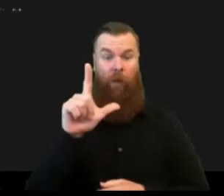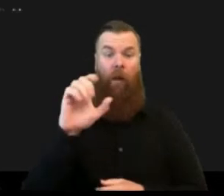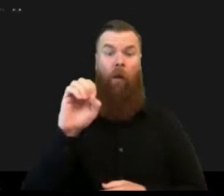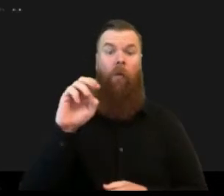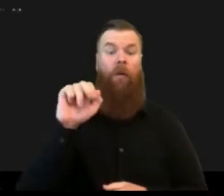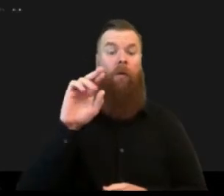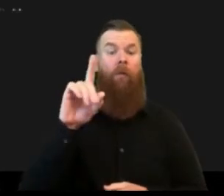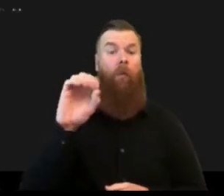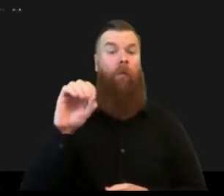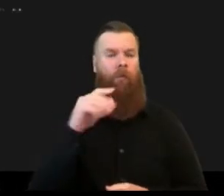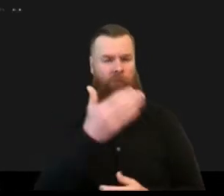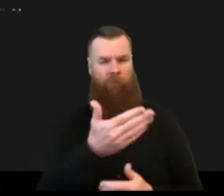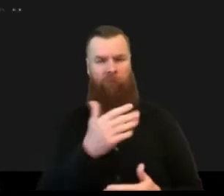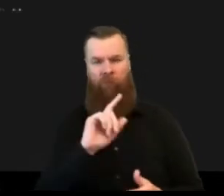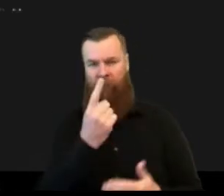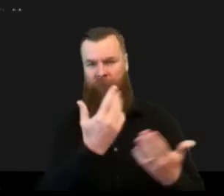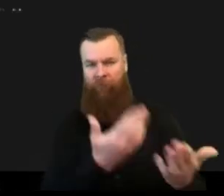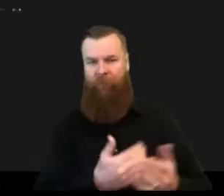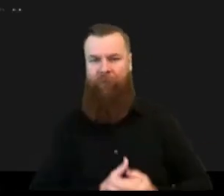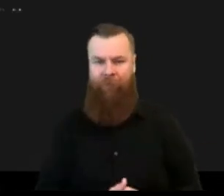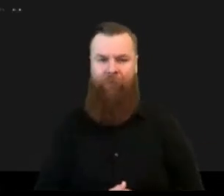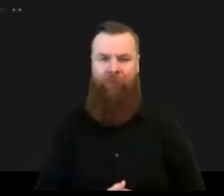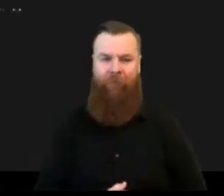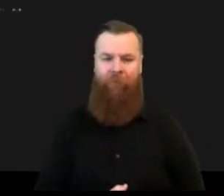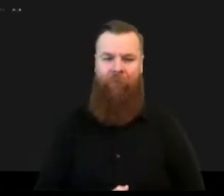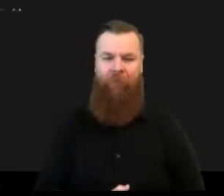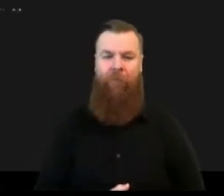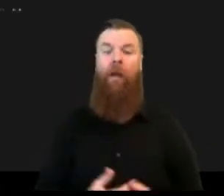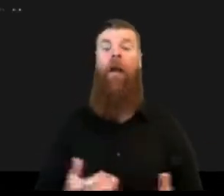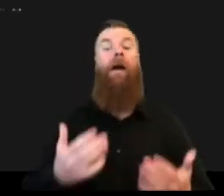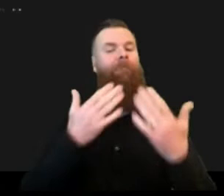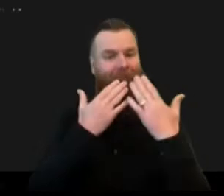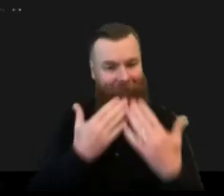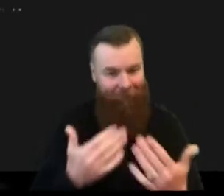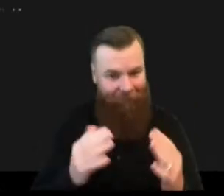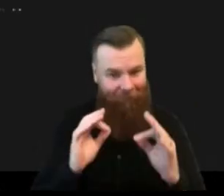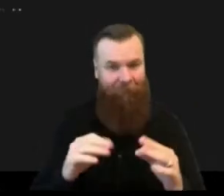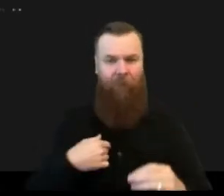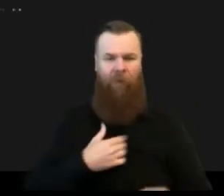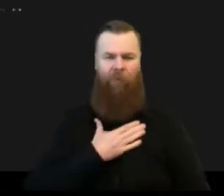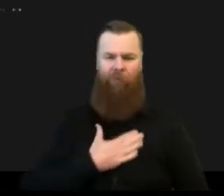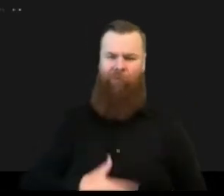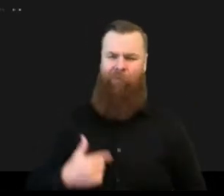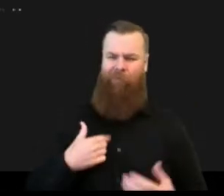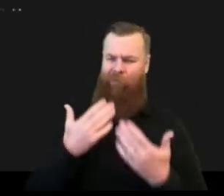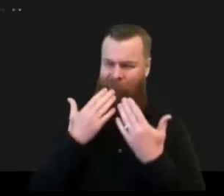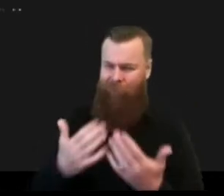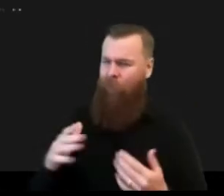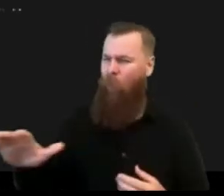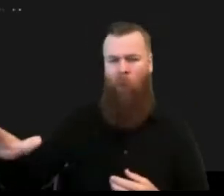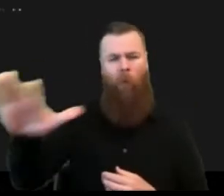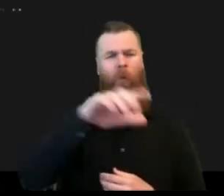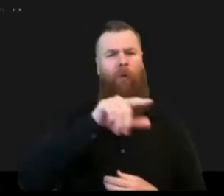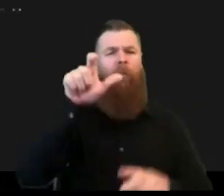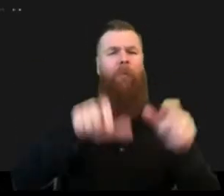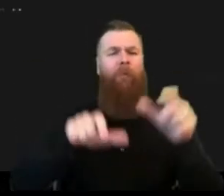uh brenda so let me start by you know thanking all the participants for uh being um you know very engaged